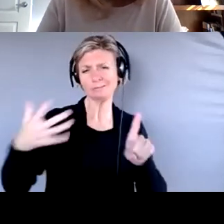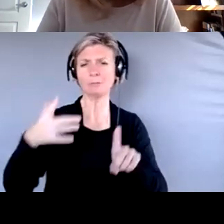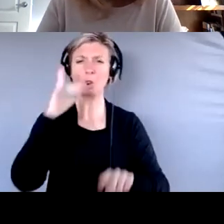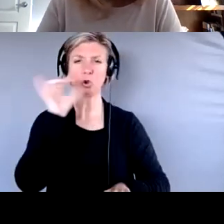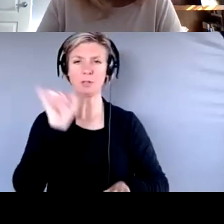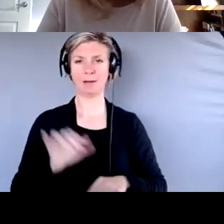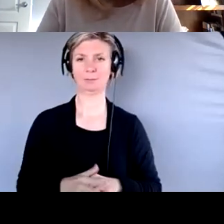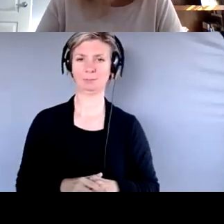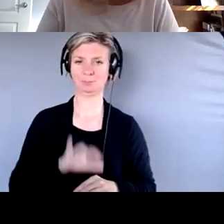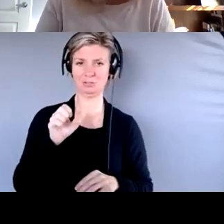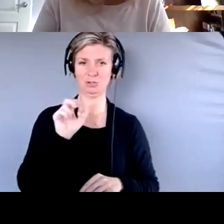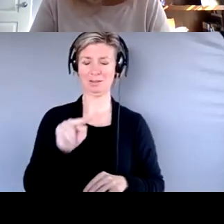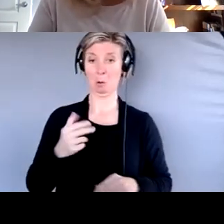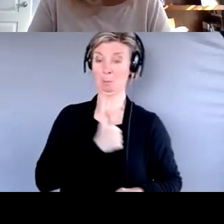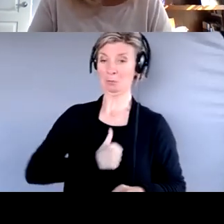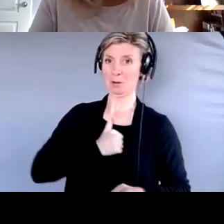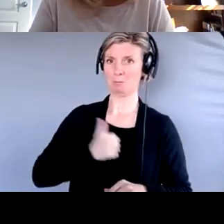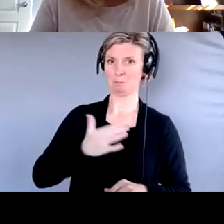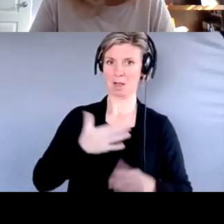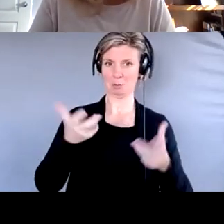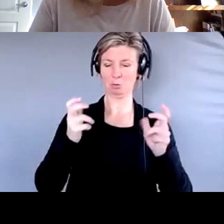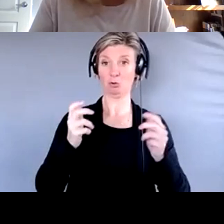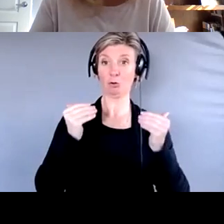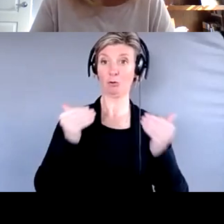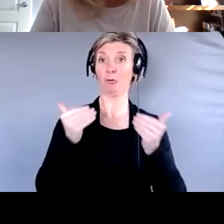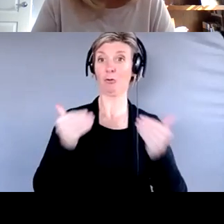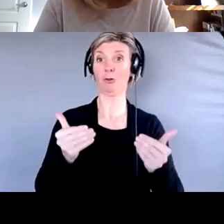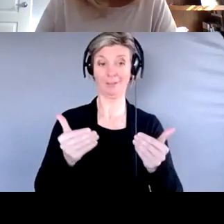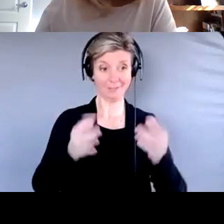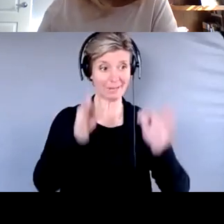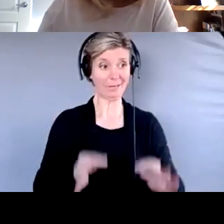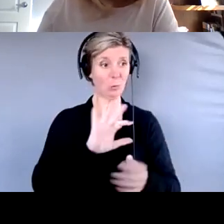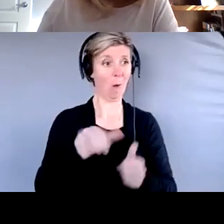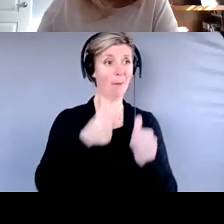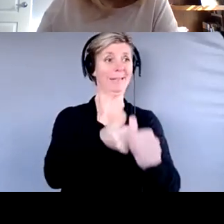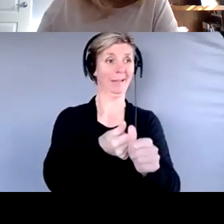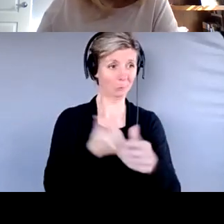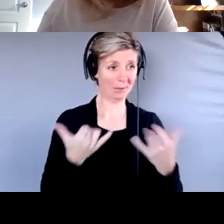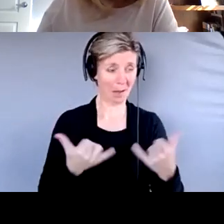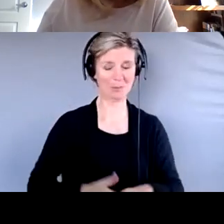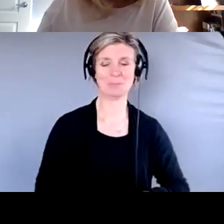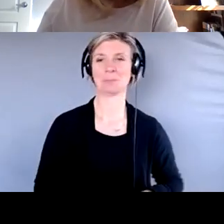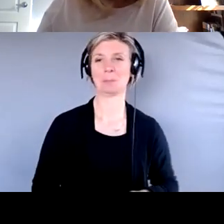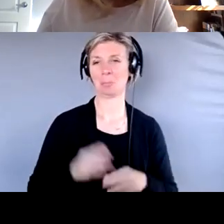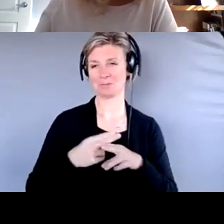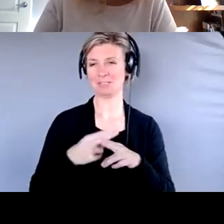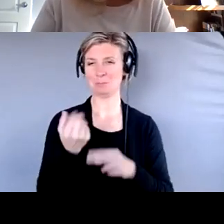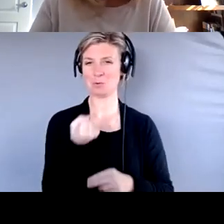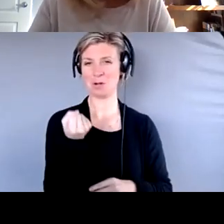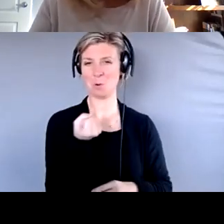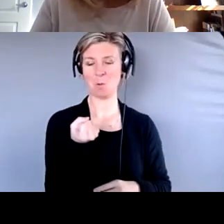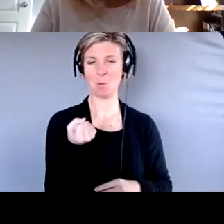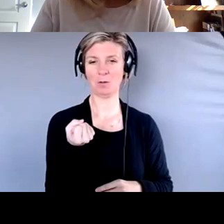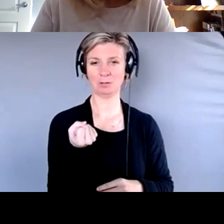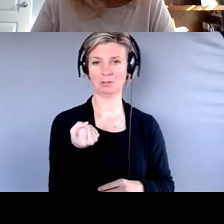sorry, sorry, my computer started doing all these updates, uh, and, uh, for the temporary hold that we, we do, you